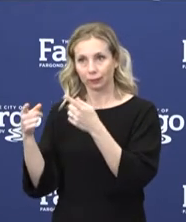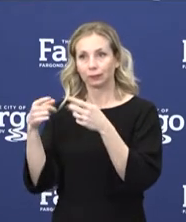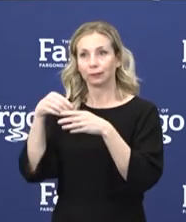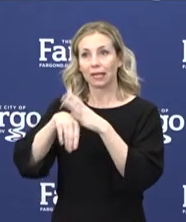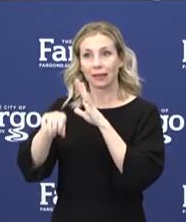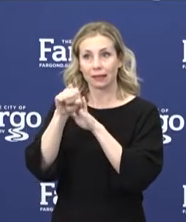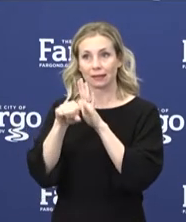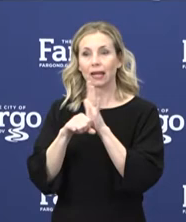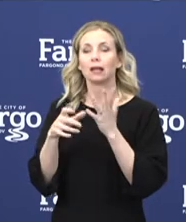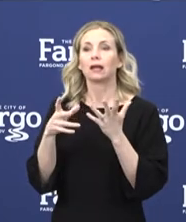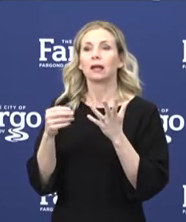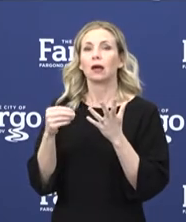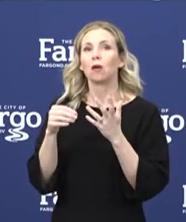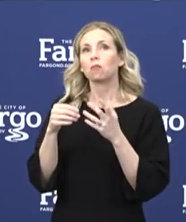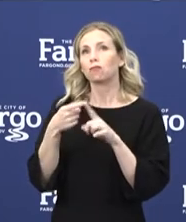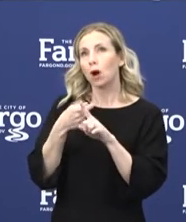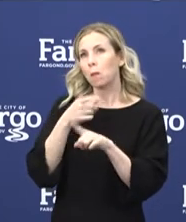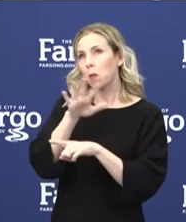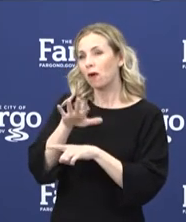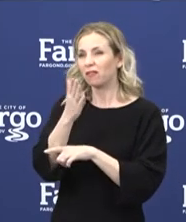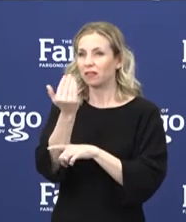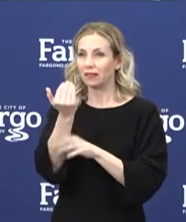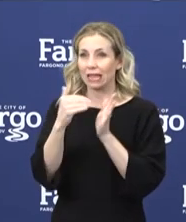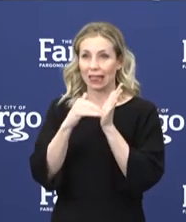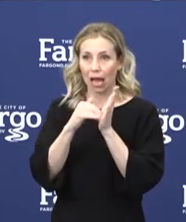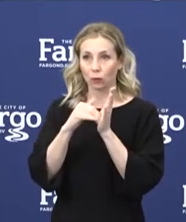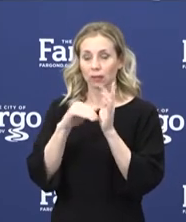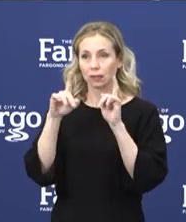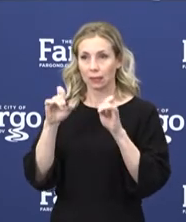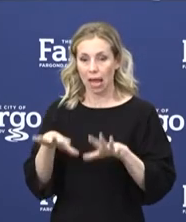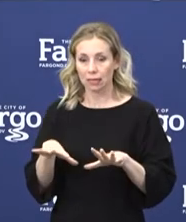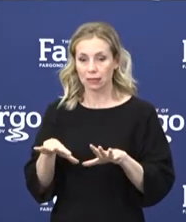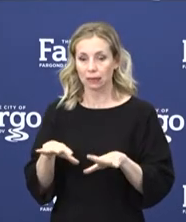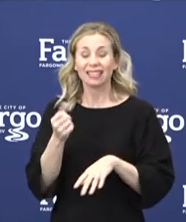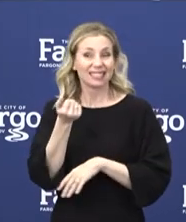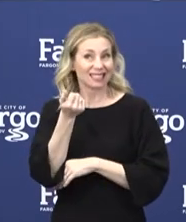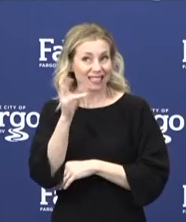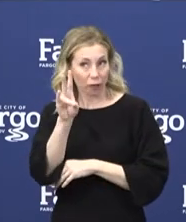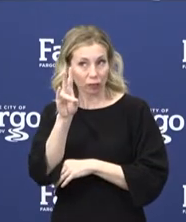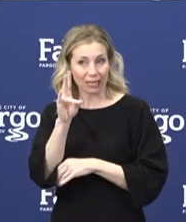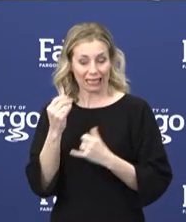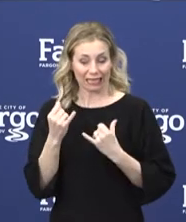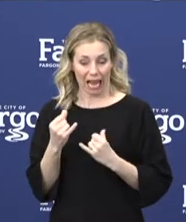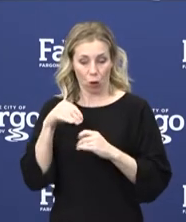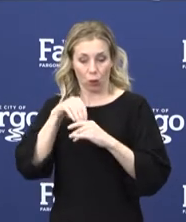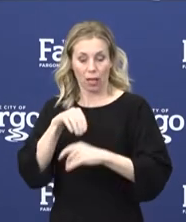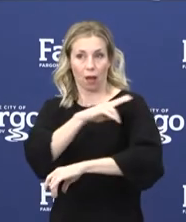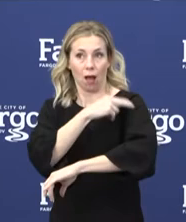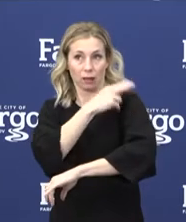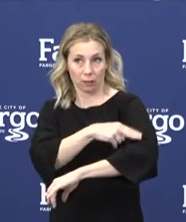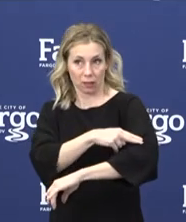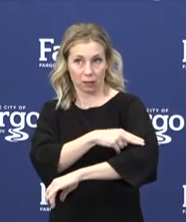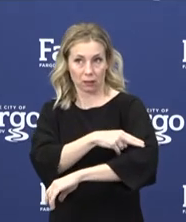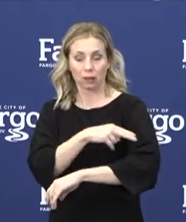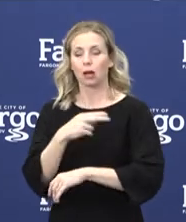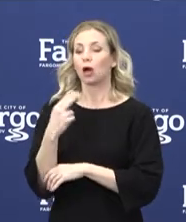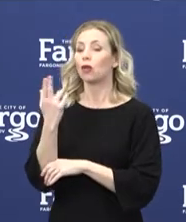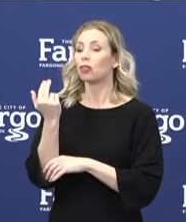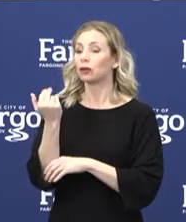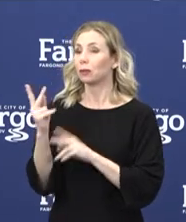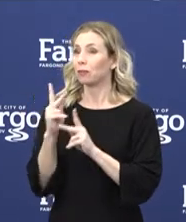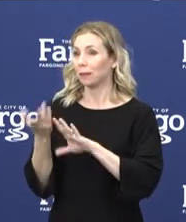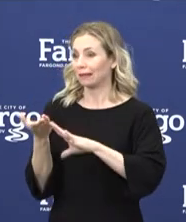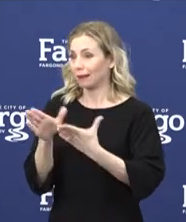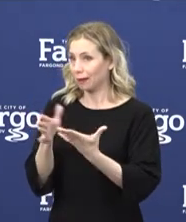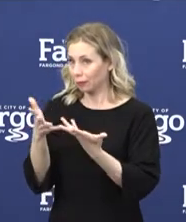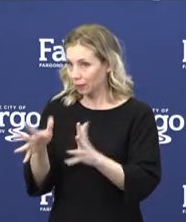of approximately 15,000 tests and 17 currently hospitalized with 13 deaths in the state. As far as